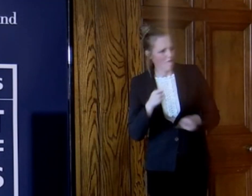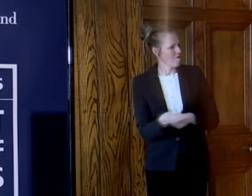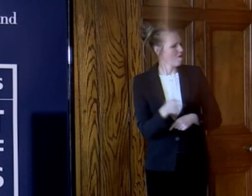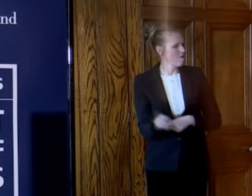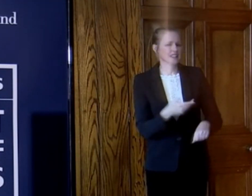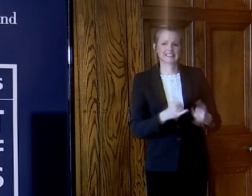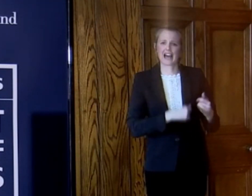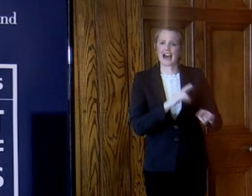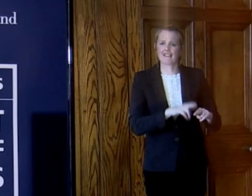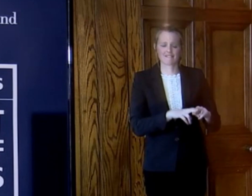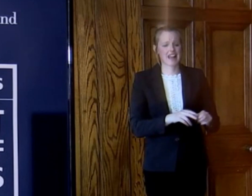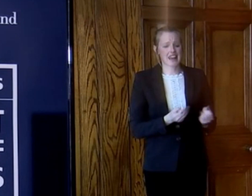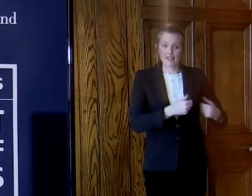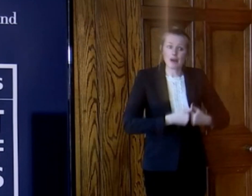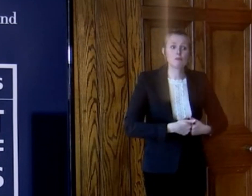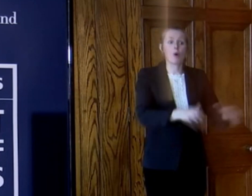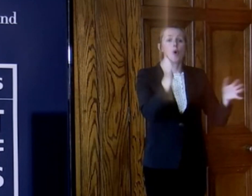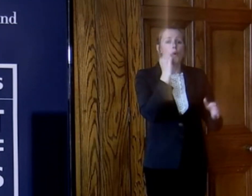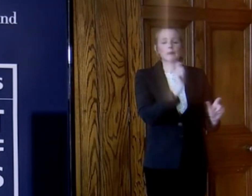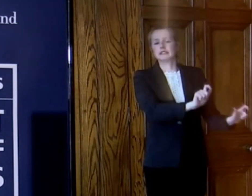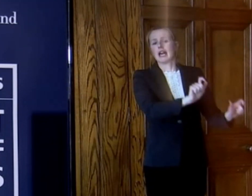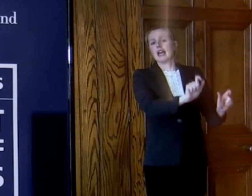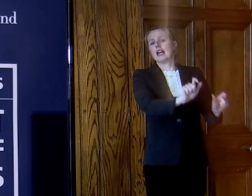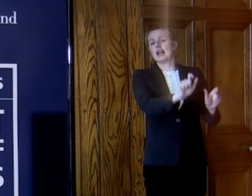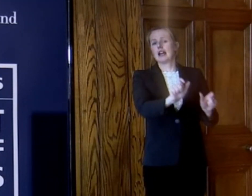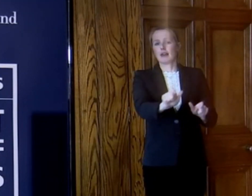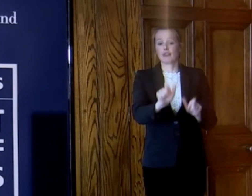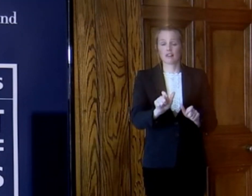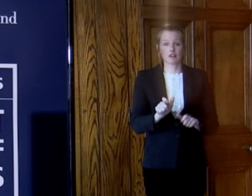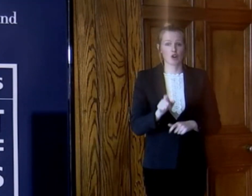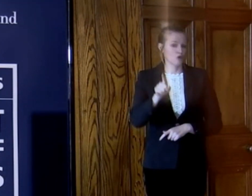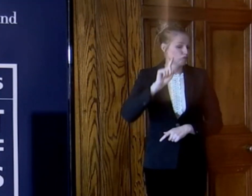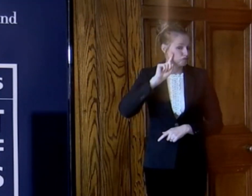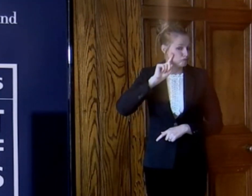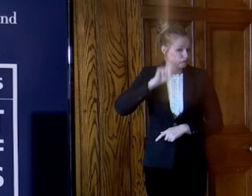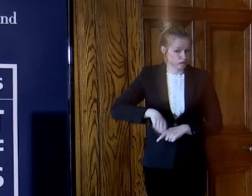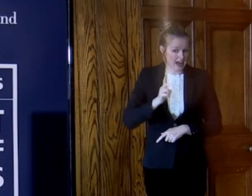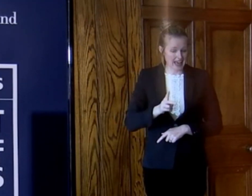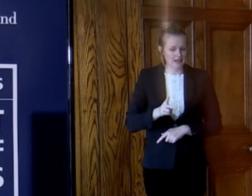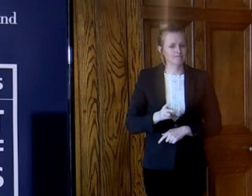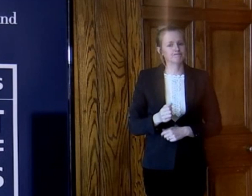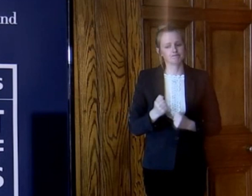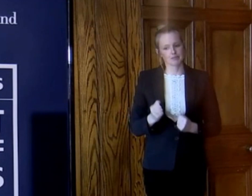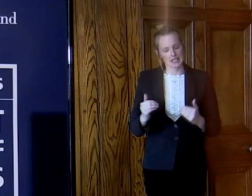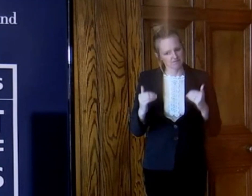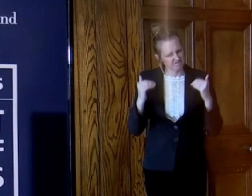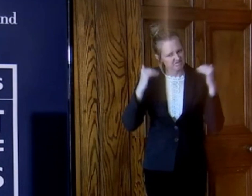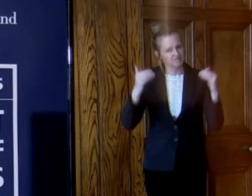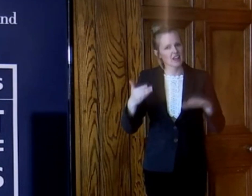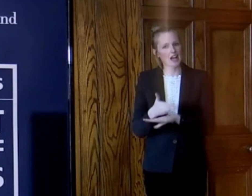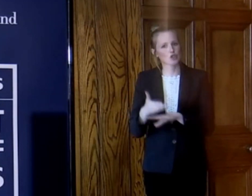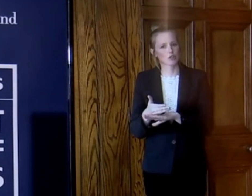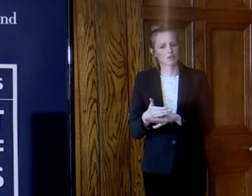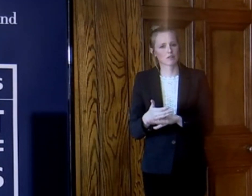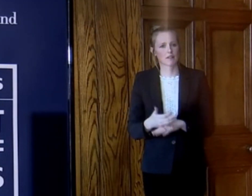home and let them stay there and if you don't we will have to take action against you. We are in the time of a public health